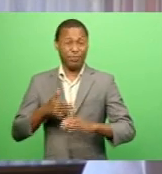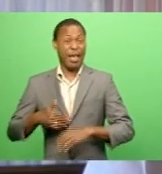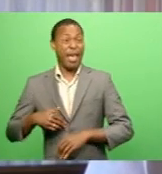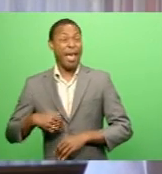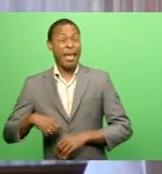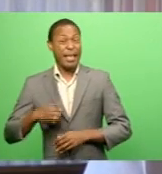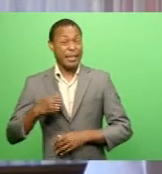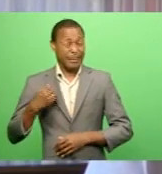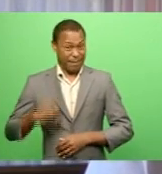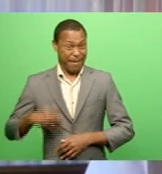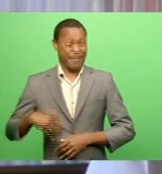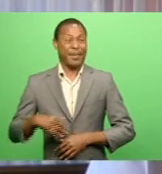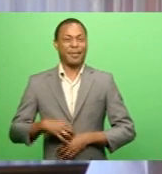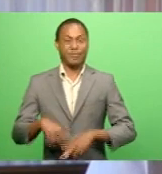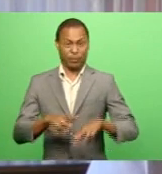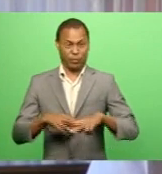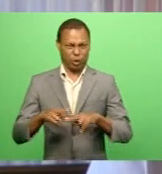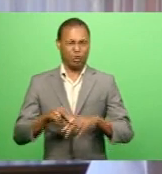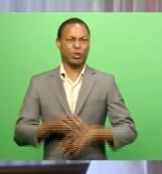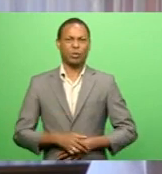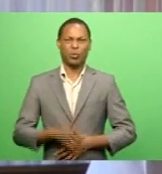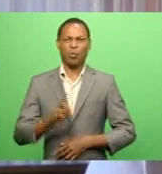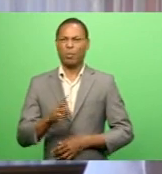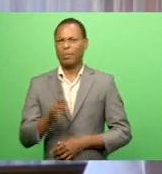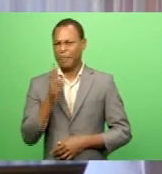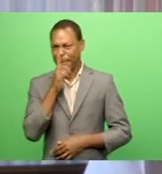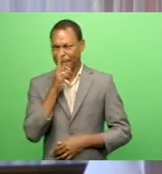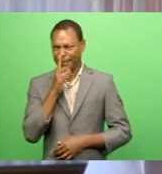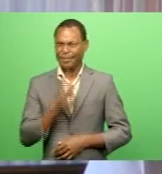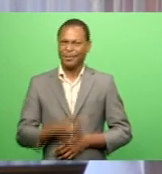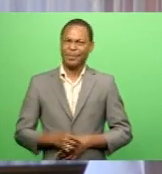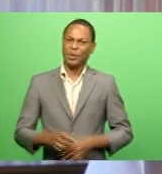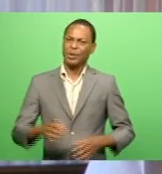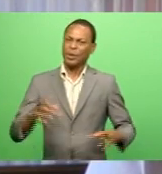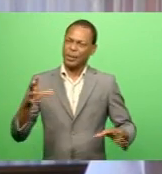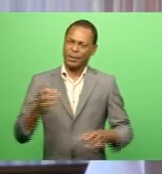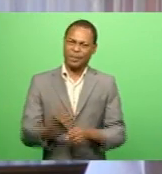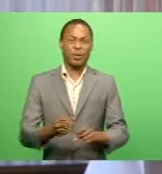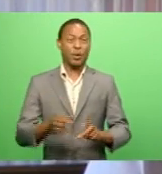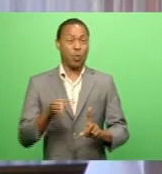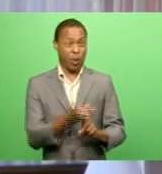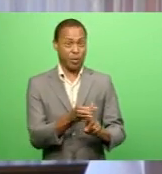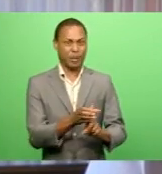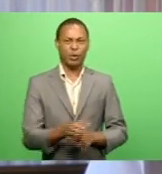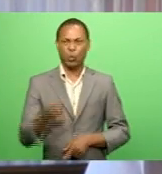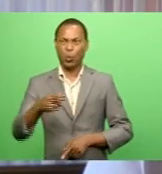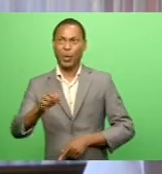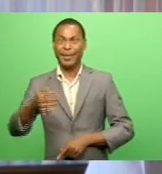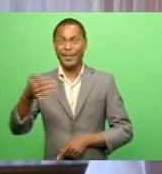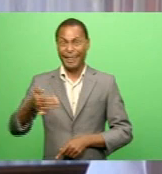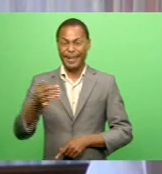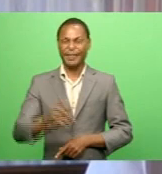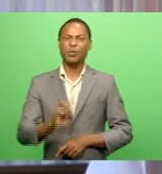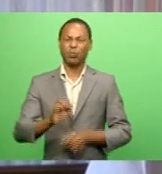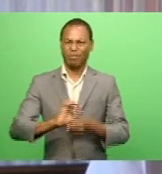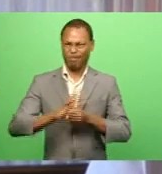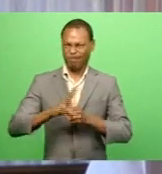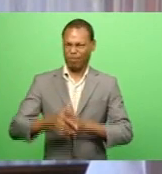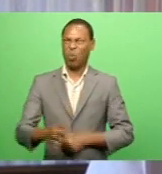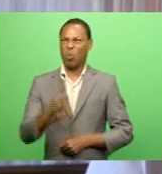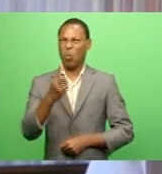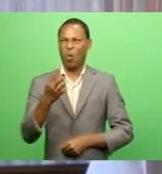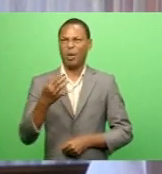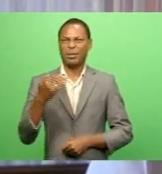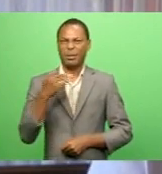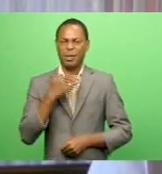months As the crew have just completed the quarantine The industry since 2019 has contributed over 100 million